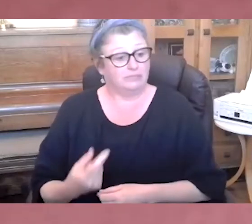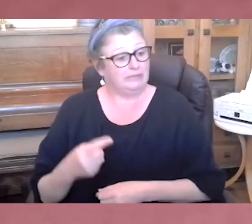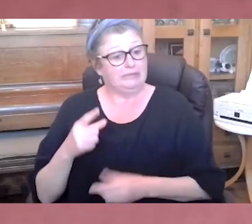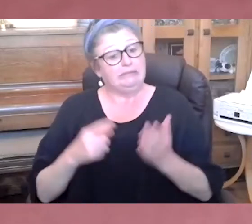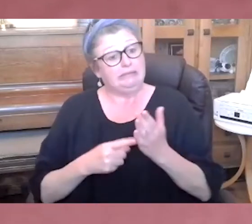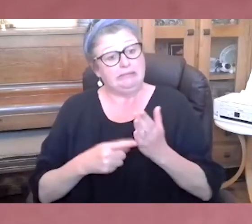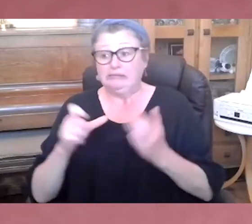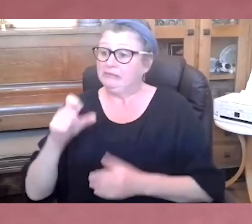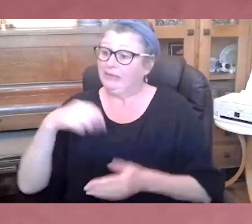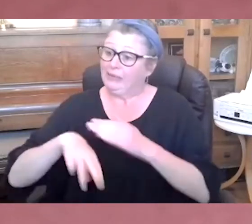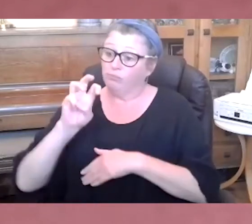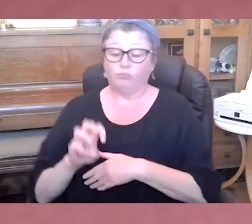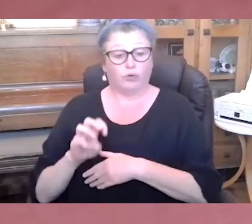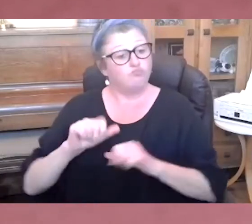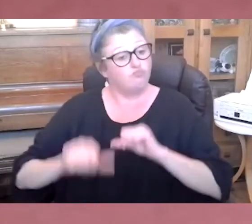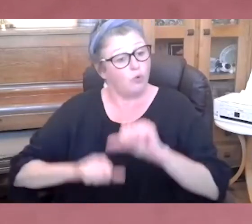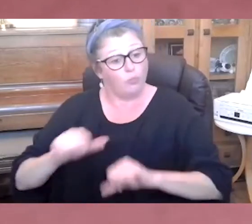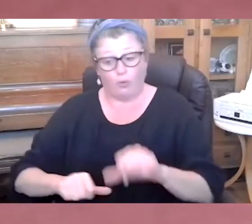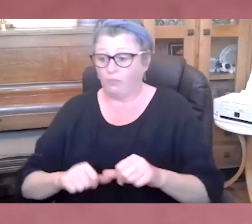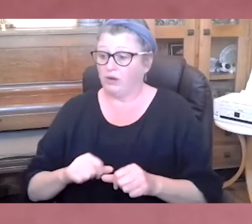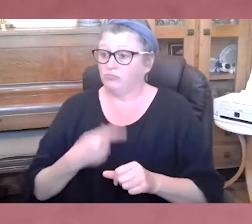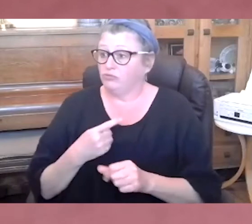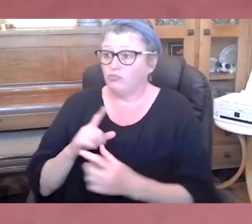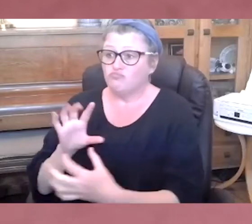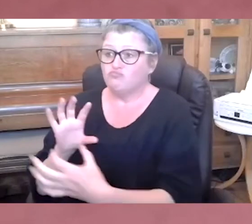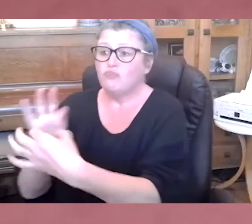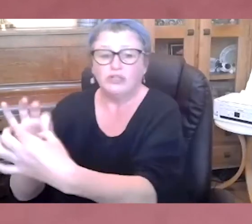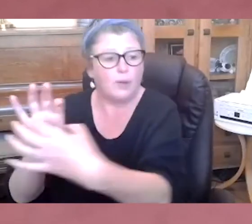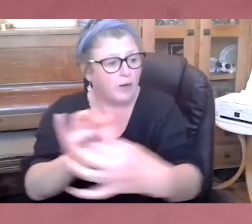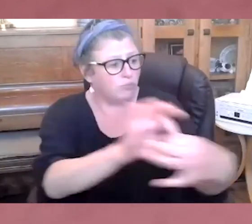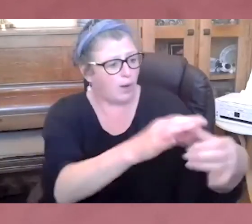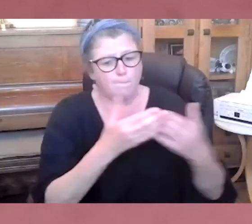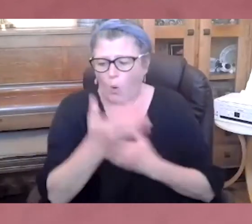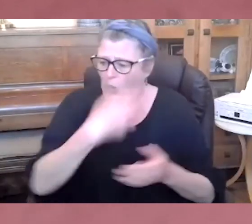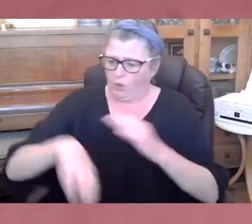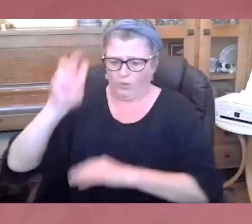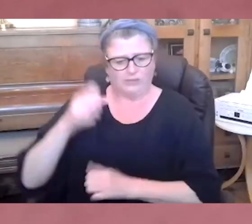will enable us to reach many more people across Wales and support them to get involved.